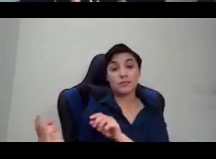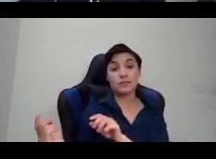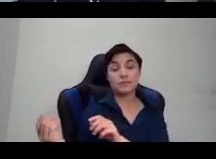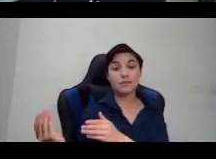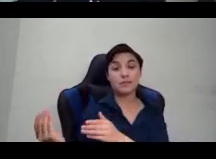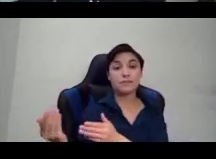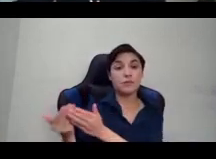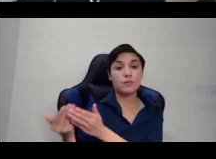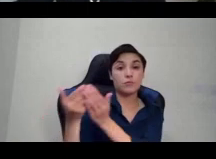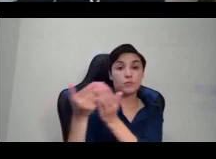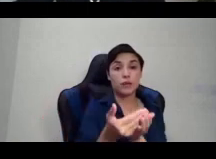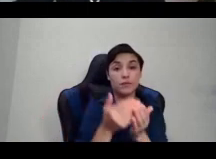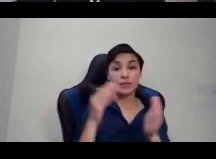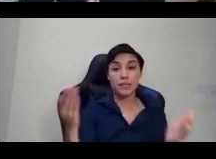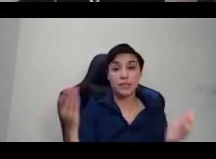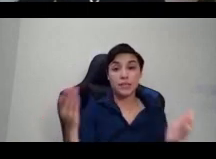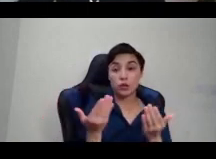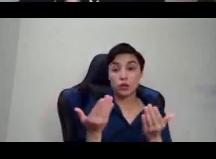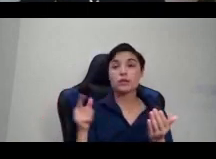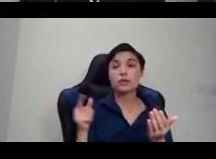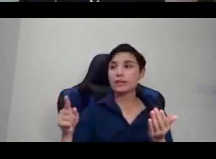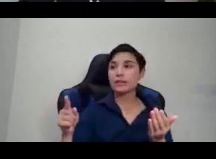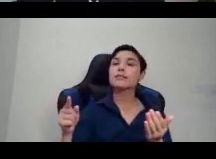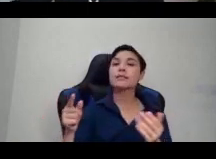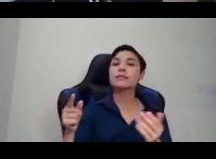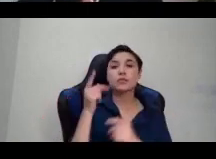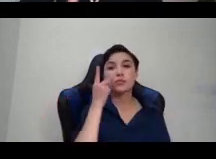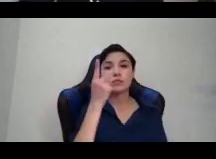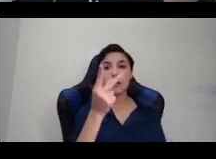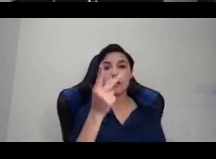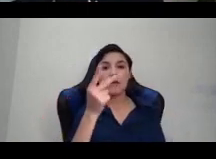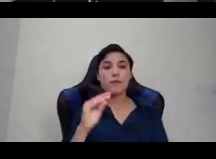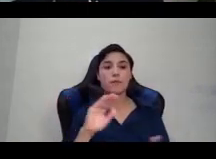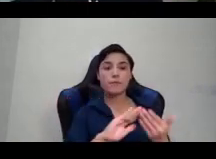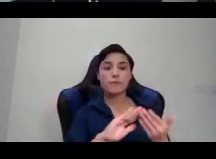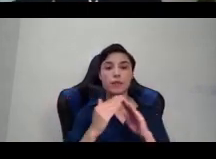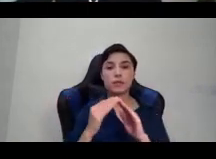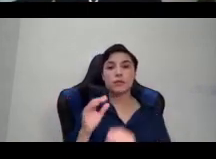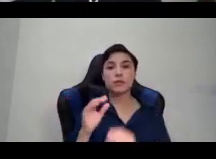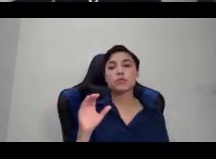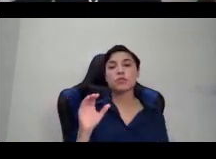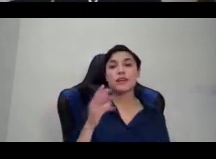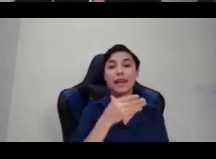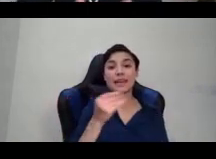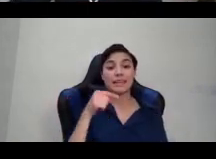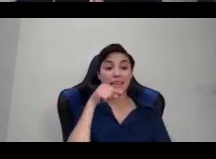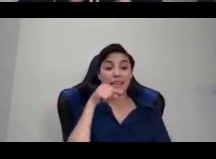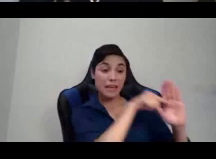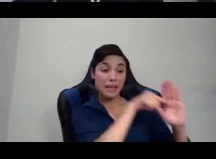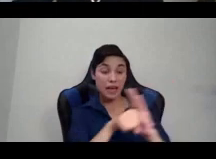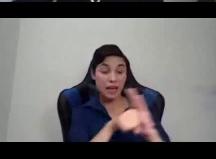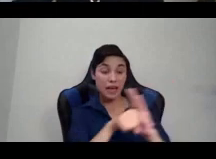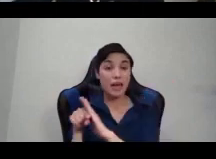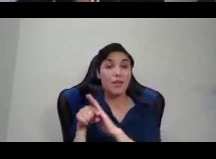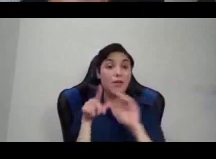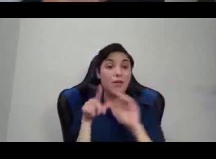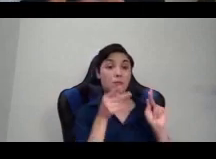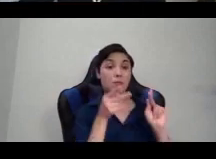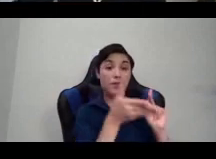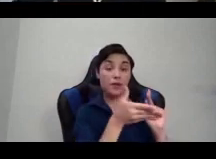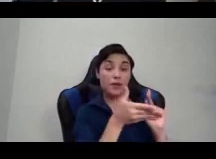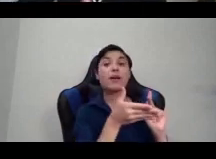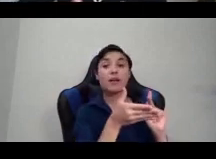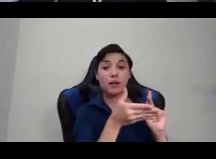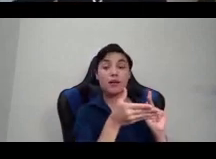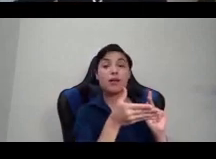village of Quarequa and had murdered the king and about 150 of his warriors outside the village before